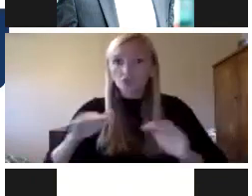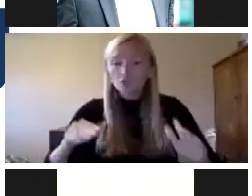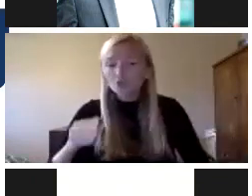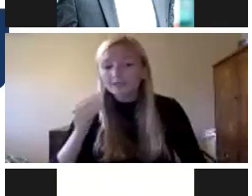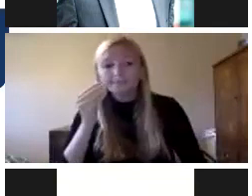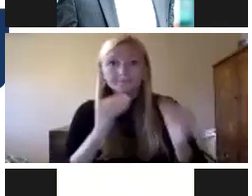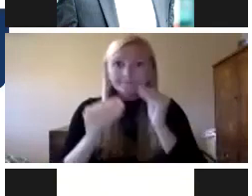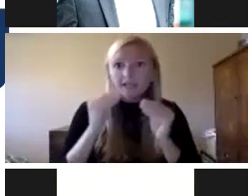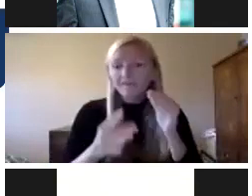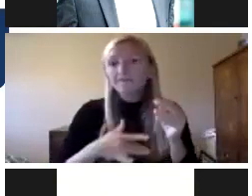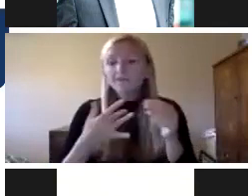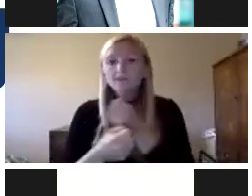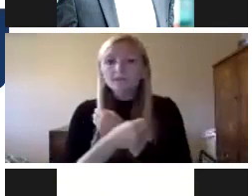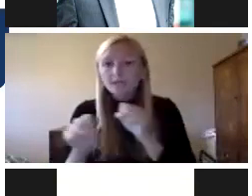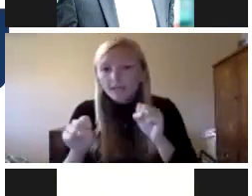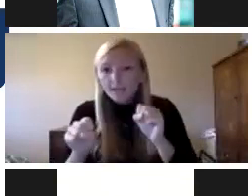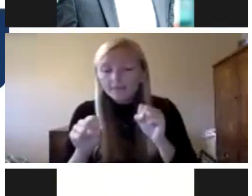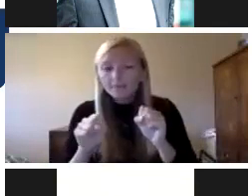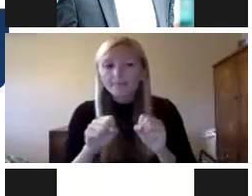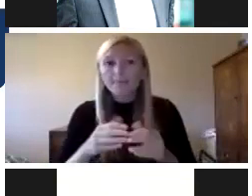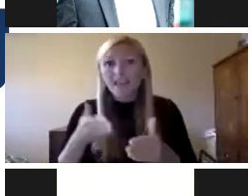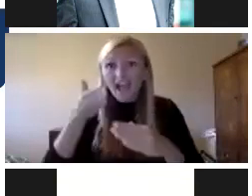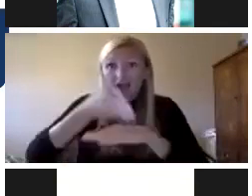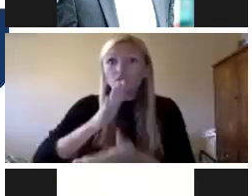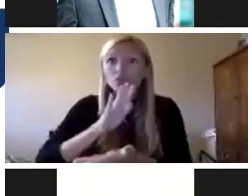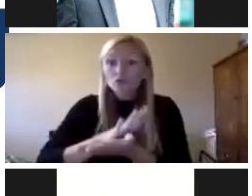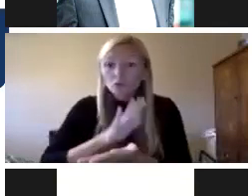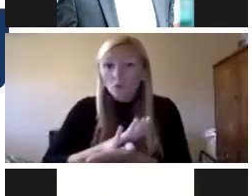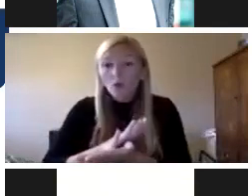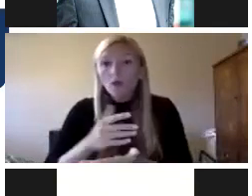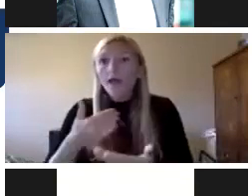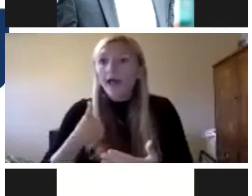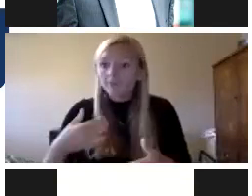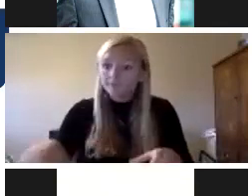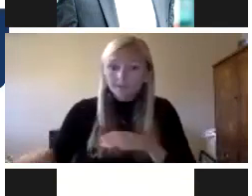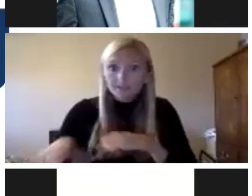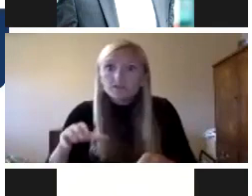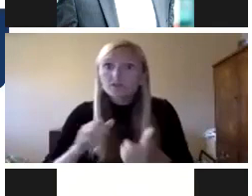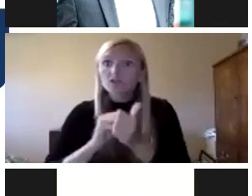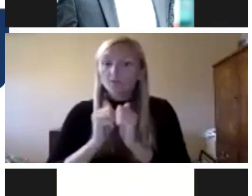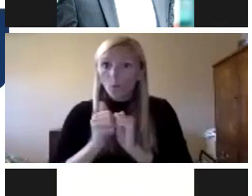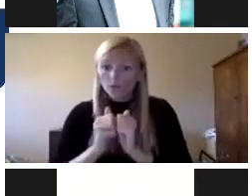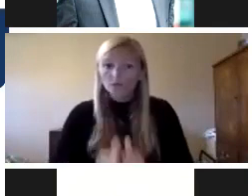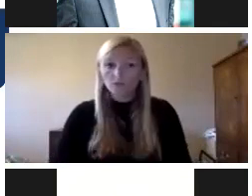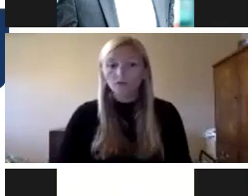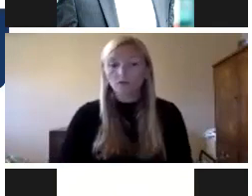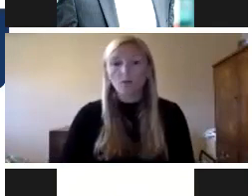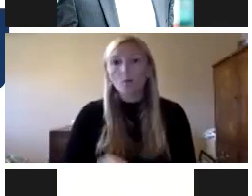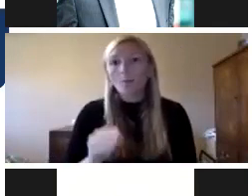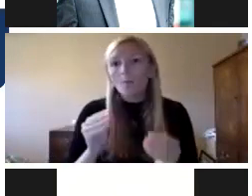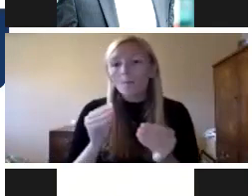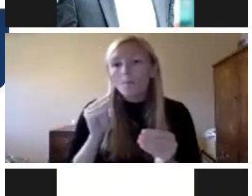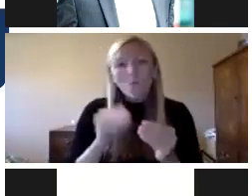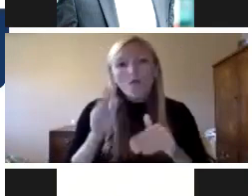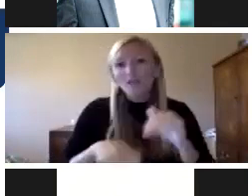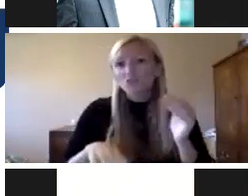feel safety and security. They're places where after school activities happen, sports happen, and they need to be collaborative.